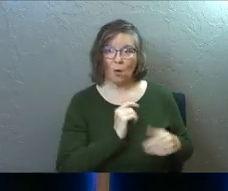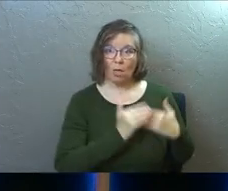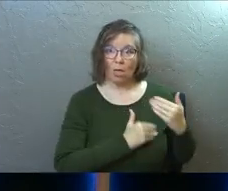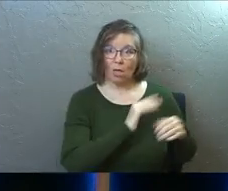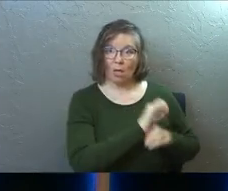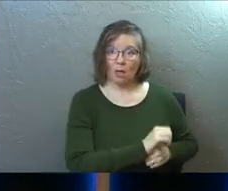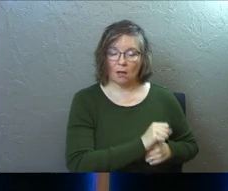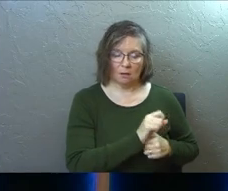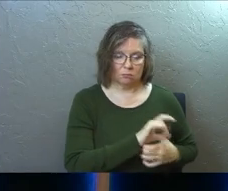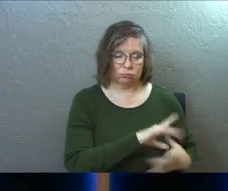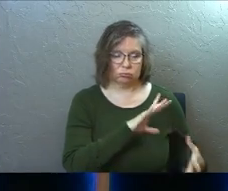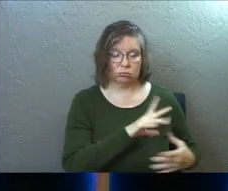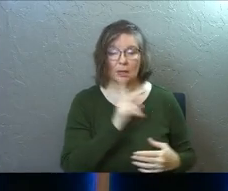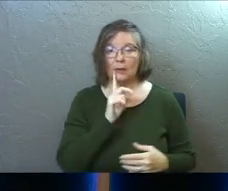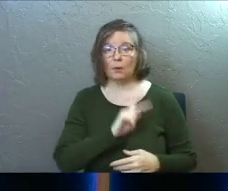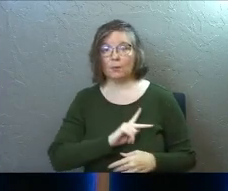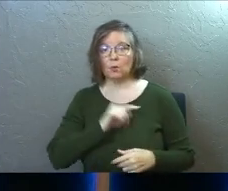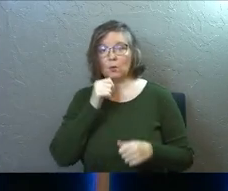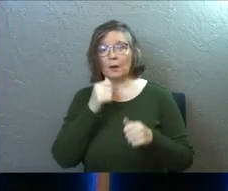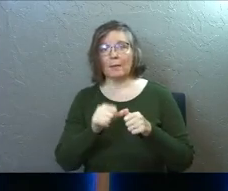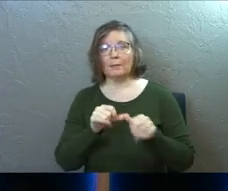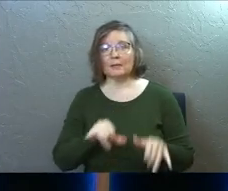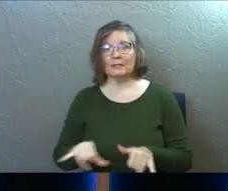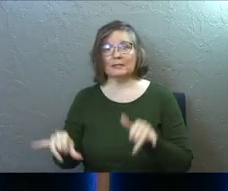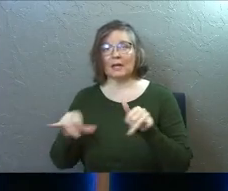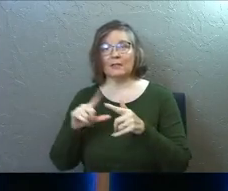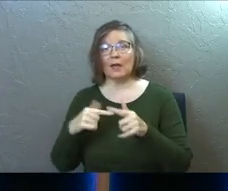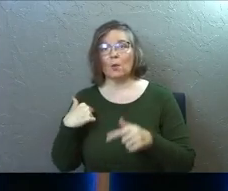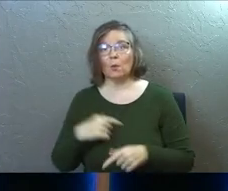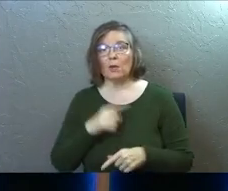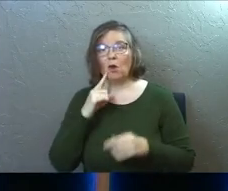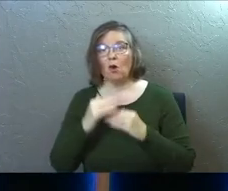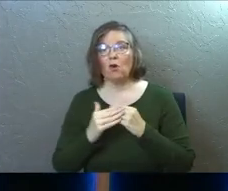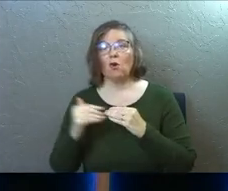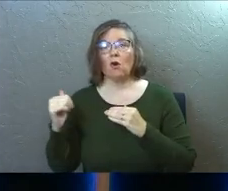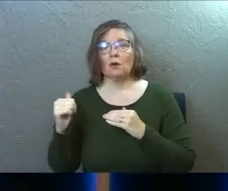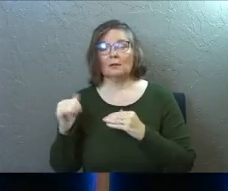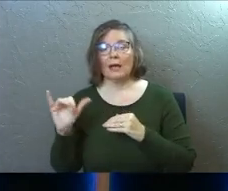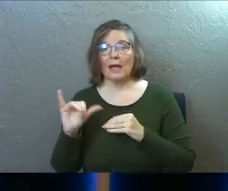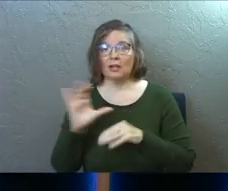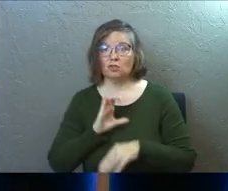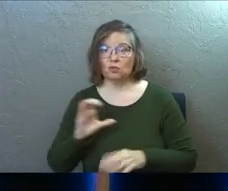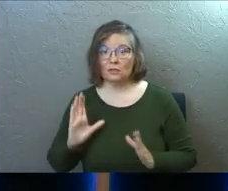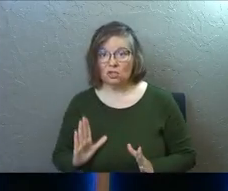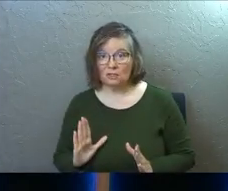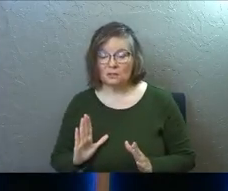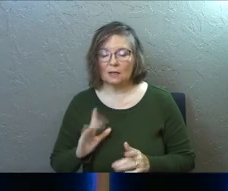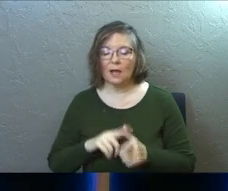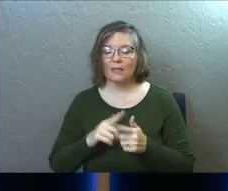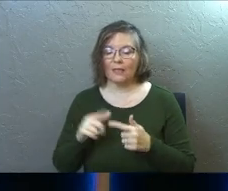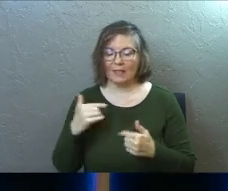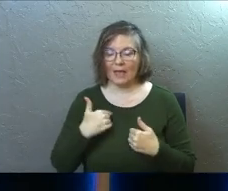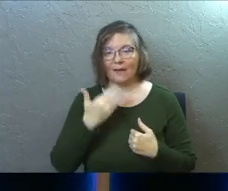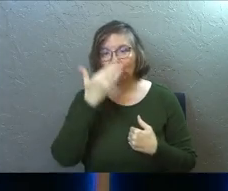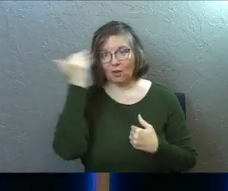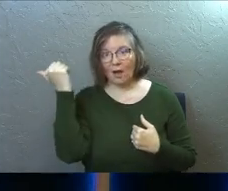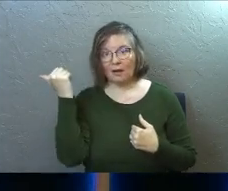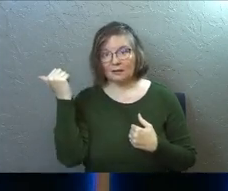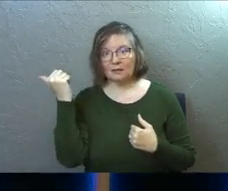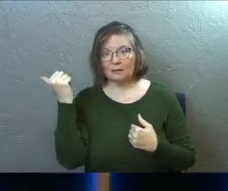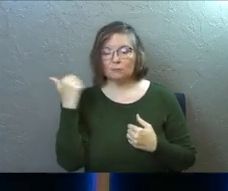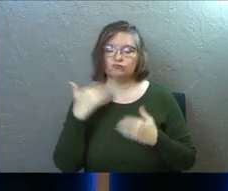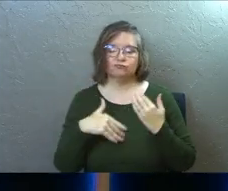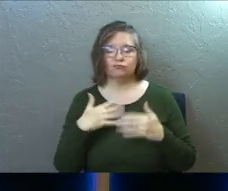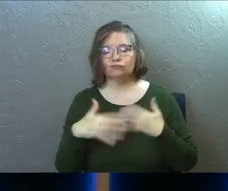Another person said that they were personally remembered of the standard to which we are called as Christians and that they had forgotten that